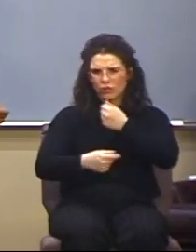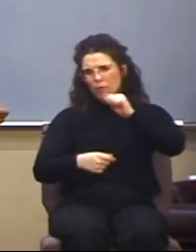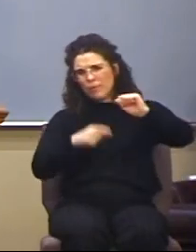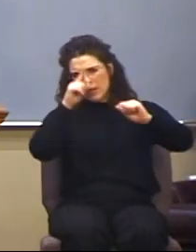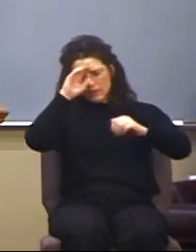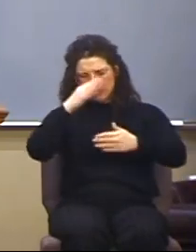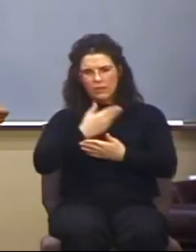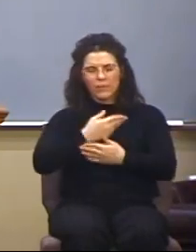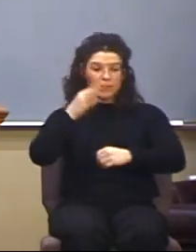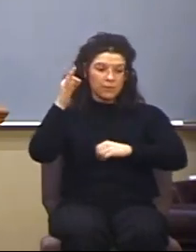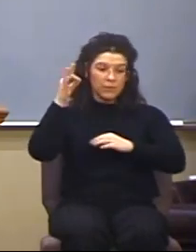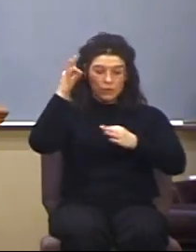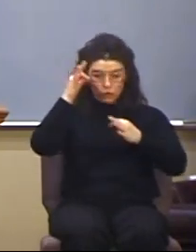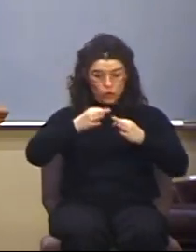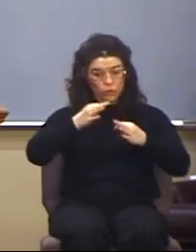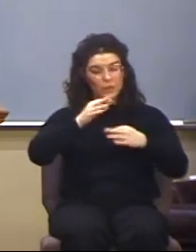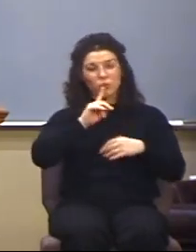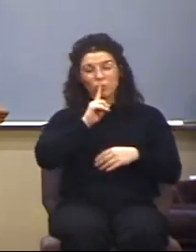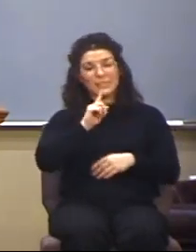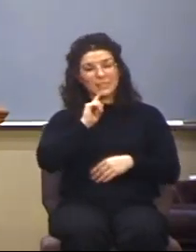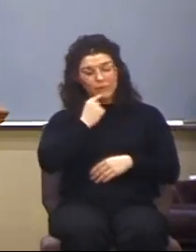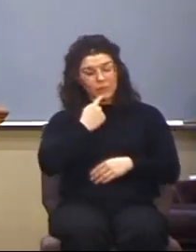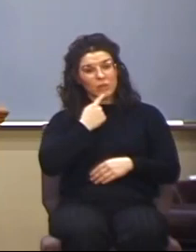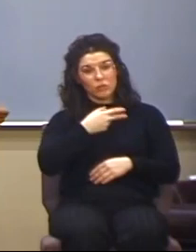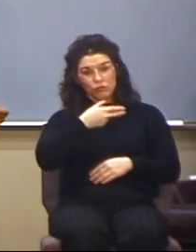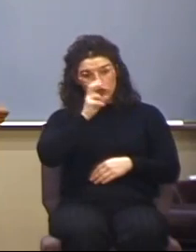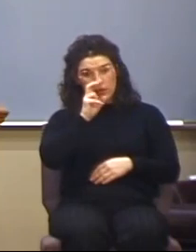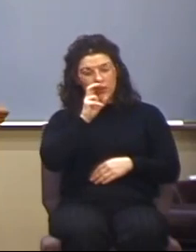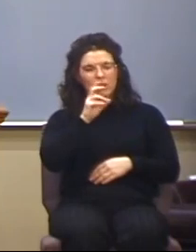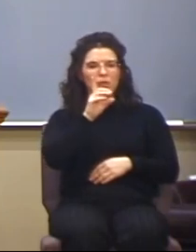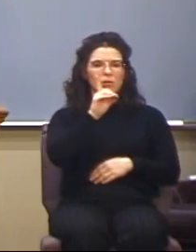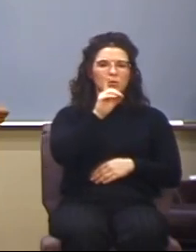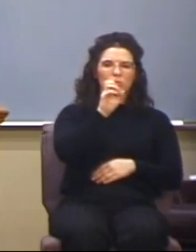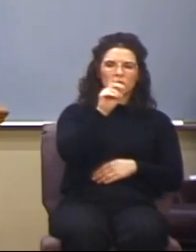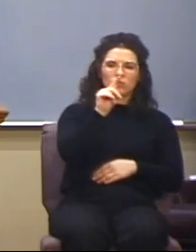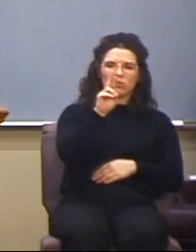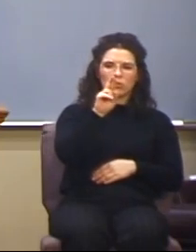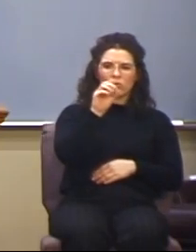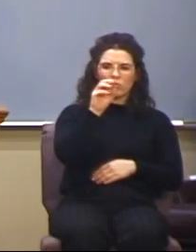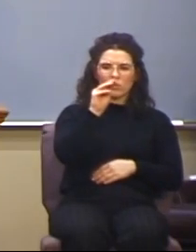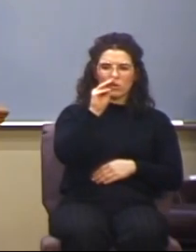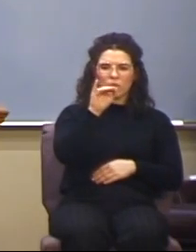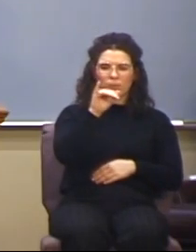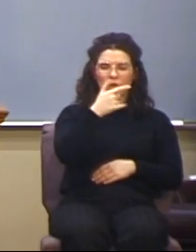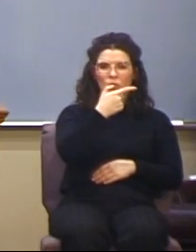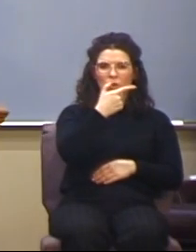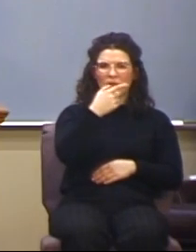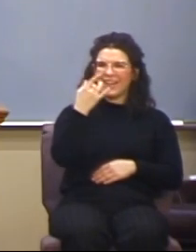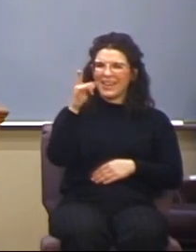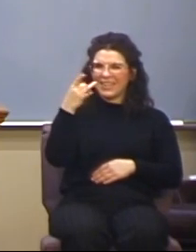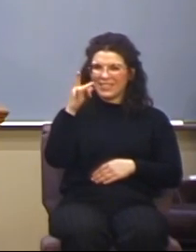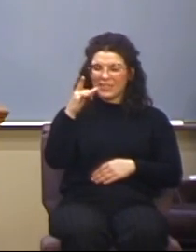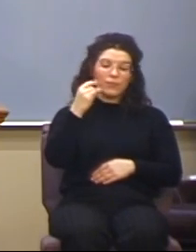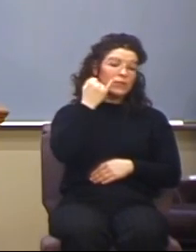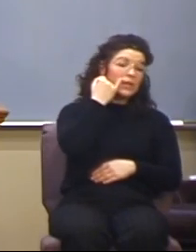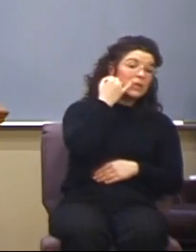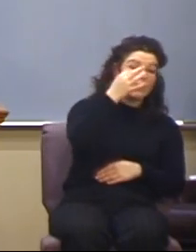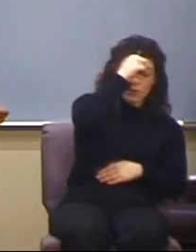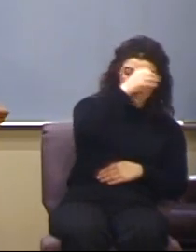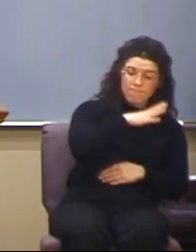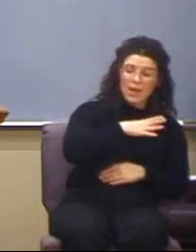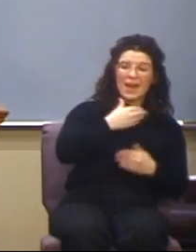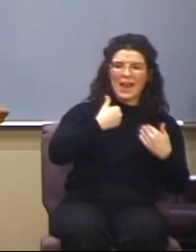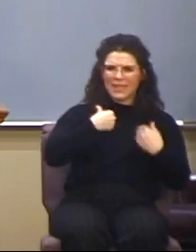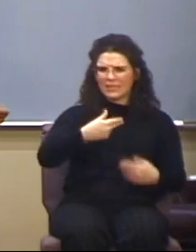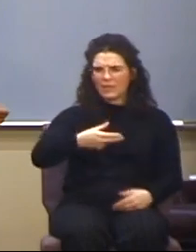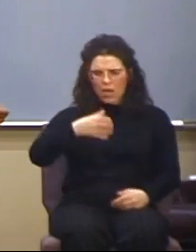very, very severe. I mean, Deuteronomy 21, verse 18, if a man have a stubborn and rebellious